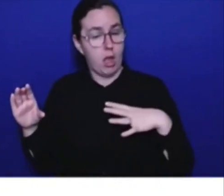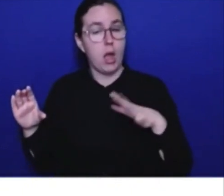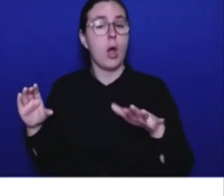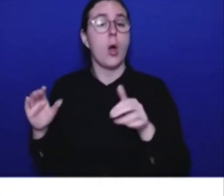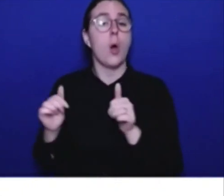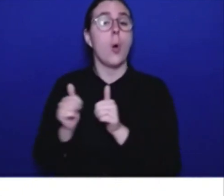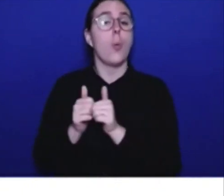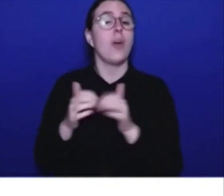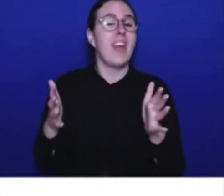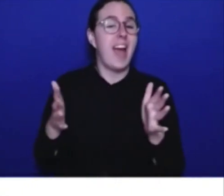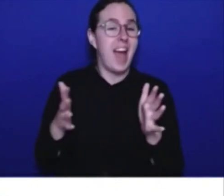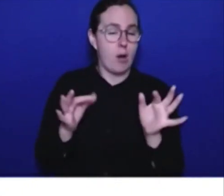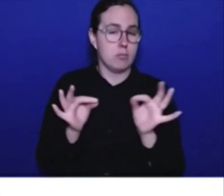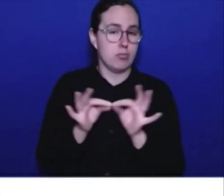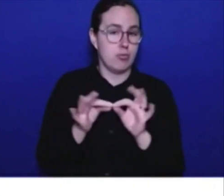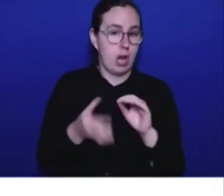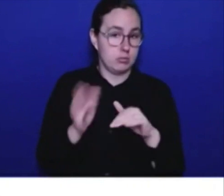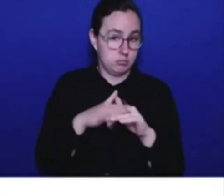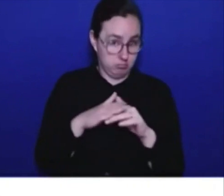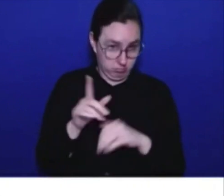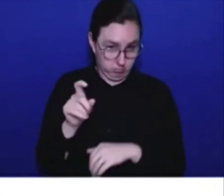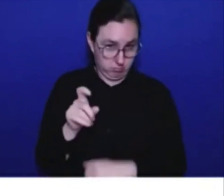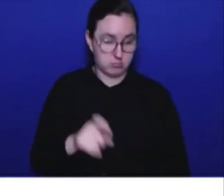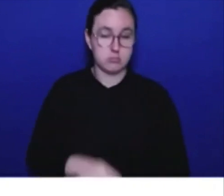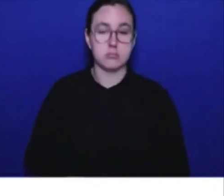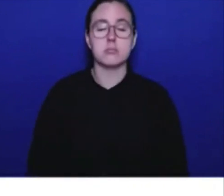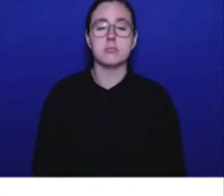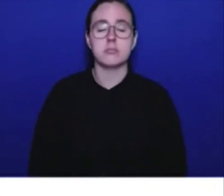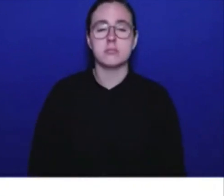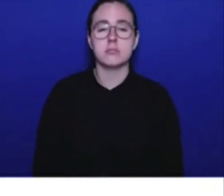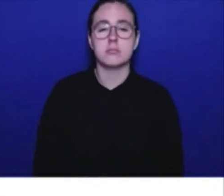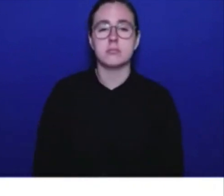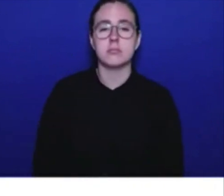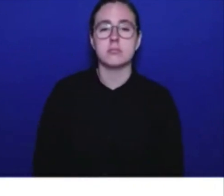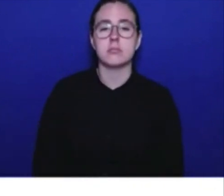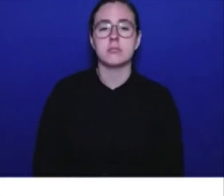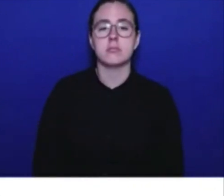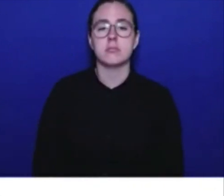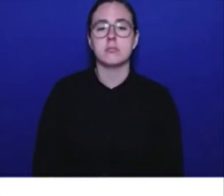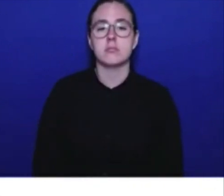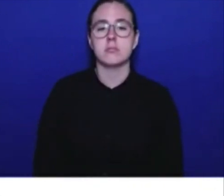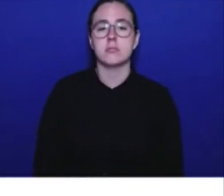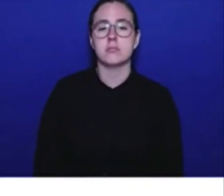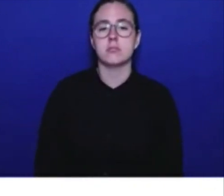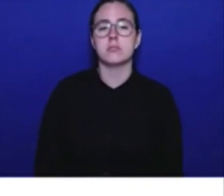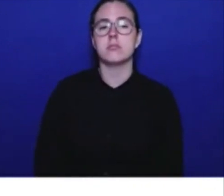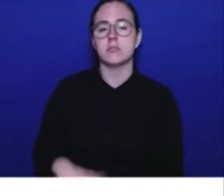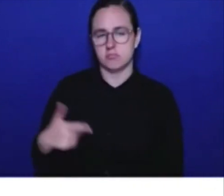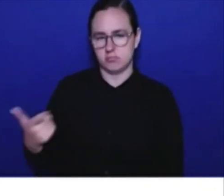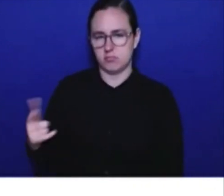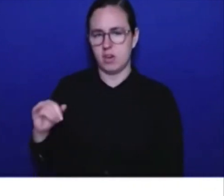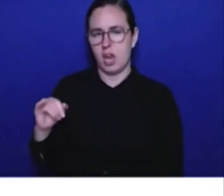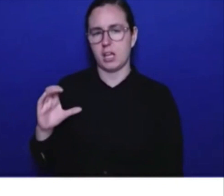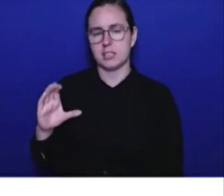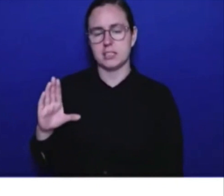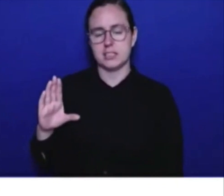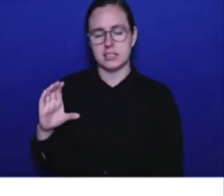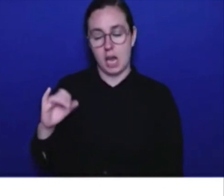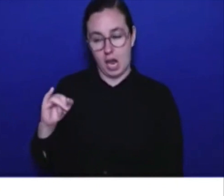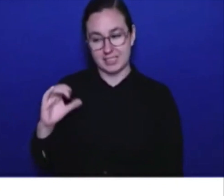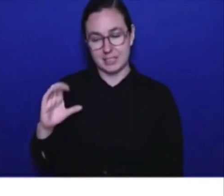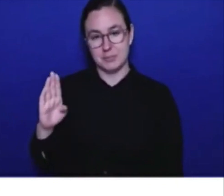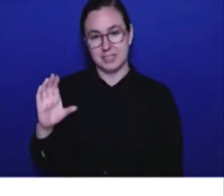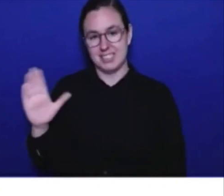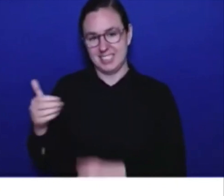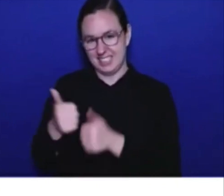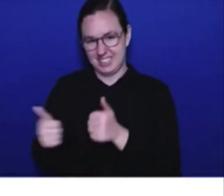Thanks. I'll turn this question over to Nicholas, but I will note that making sure that British Columbians are